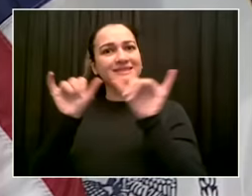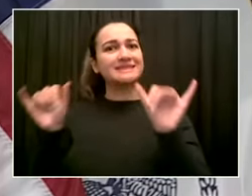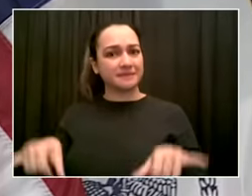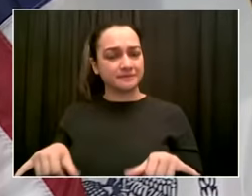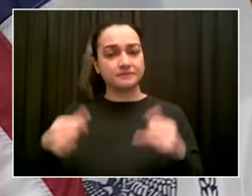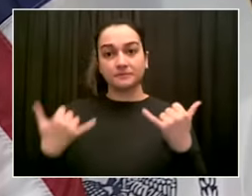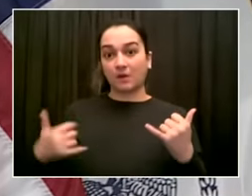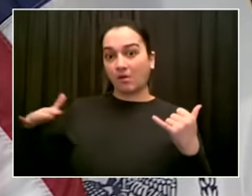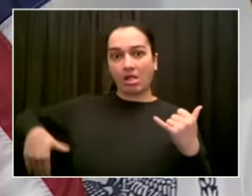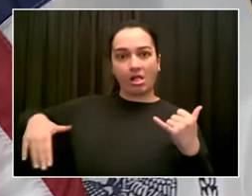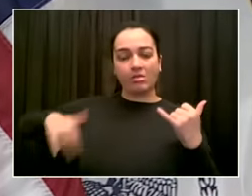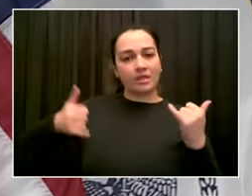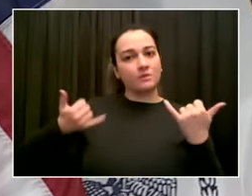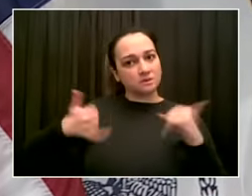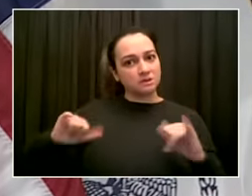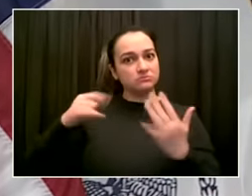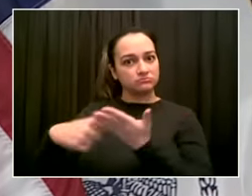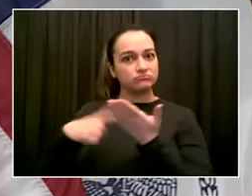administration ends in 2022.